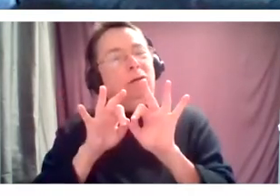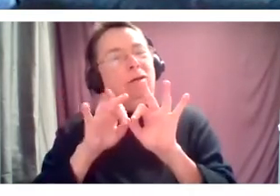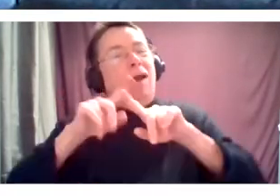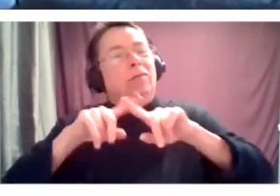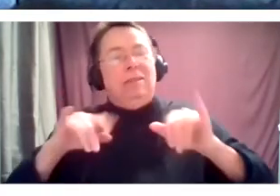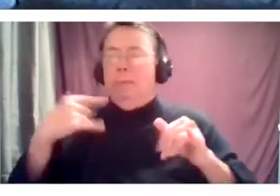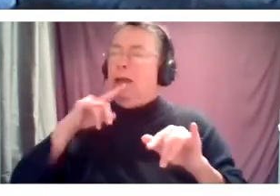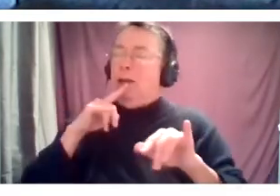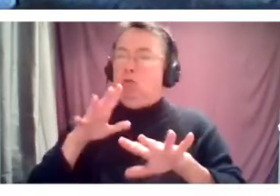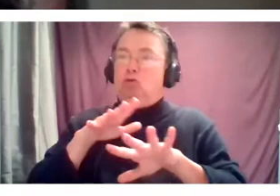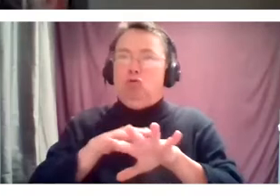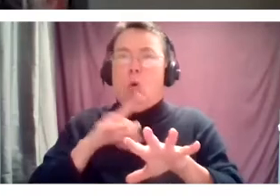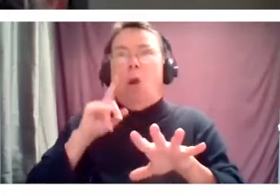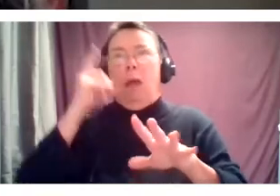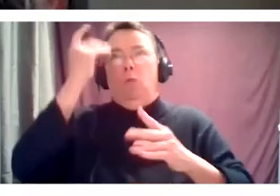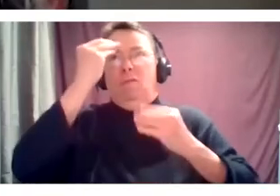and reflection.